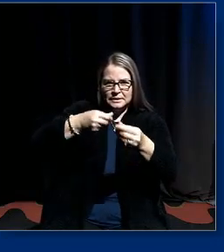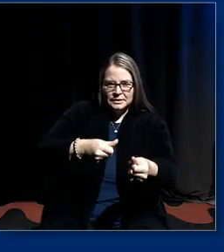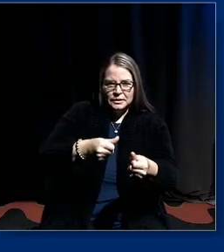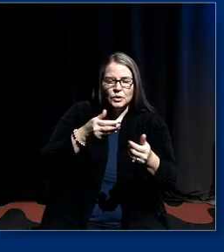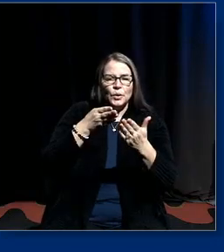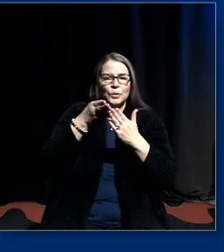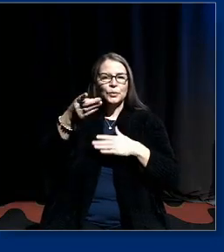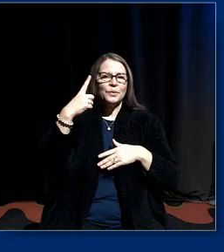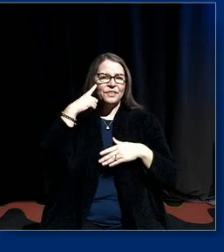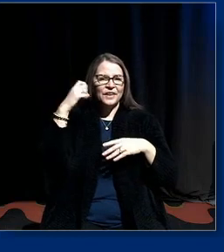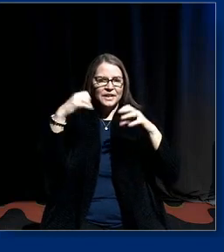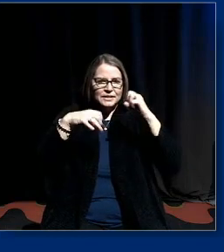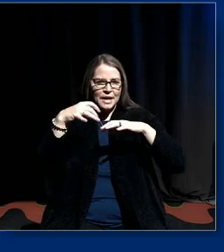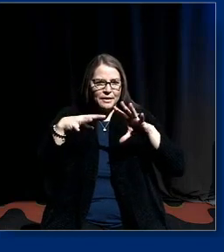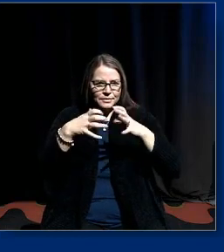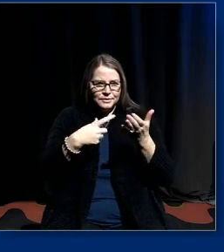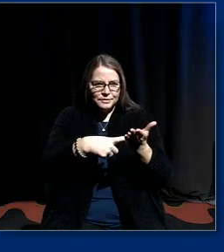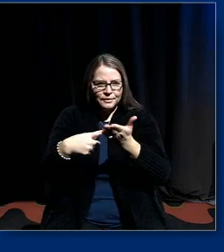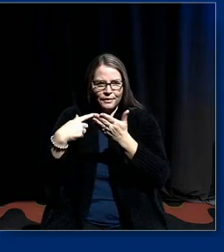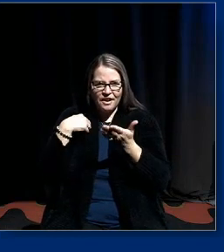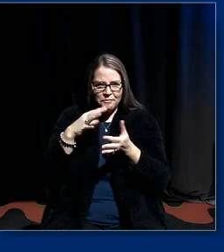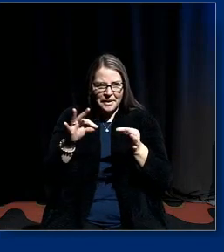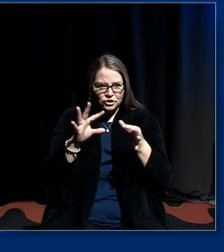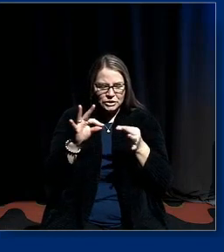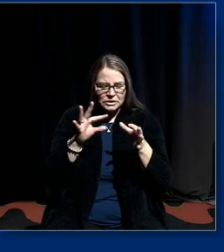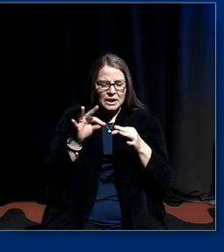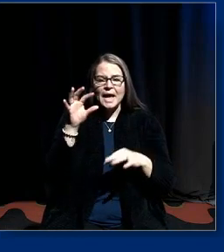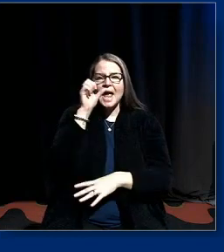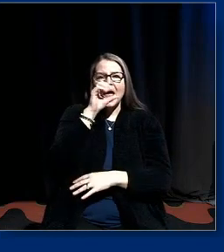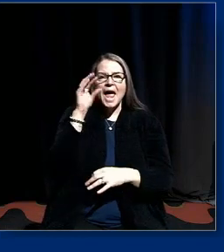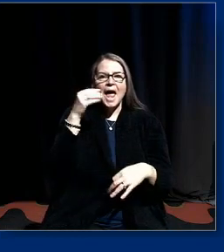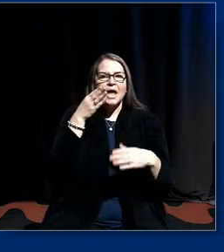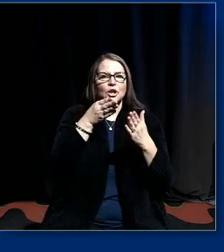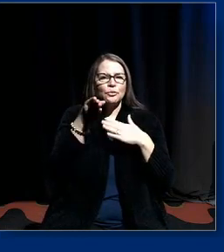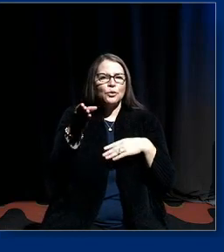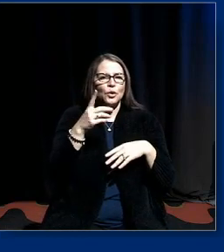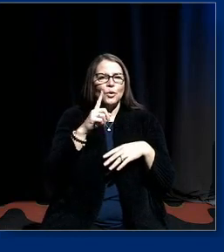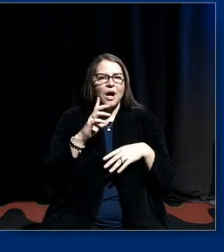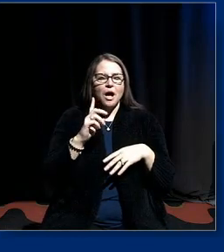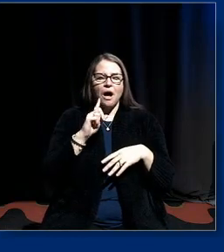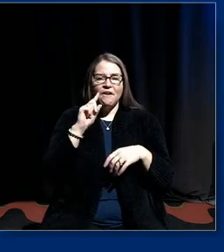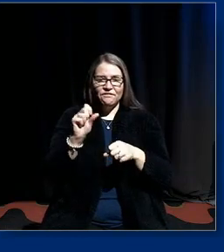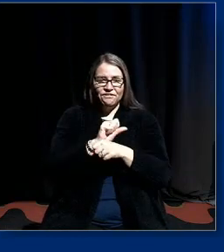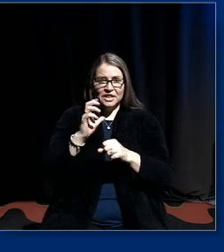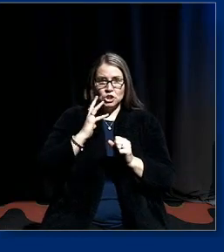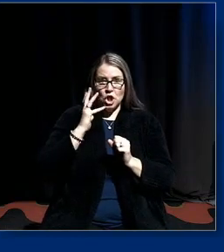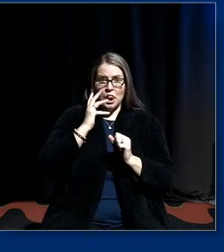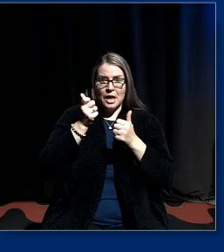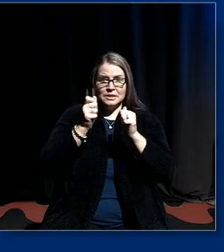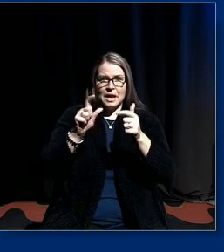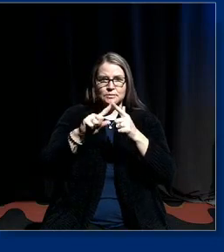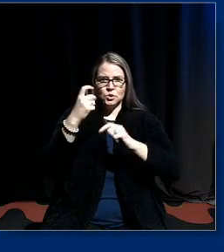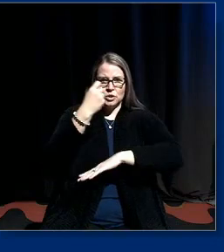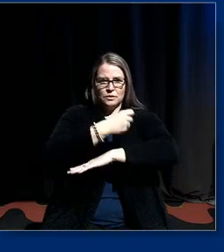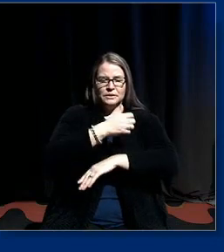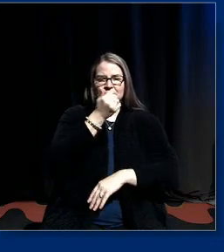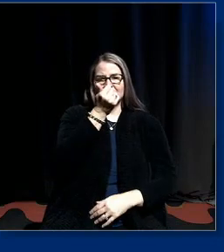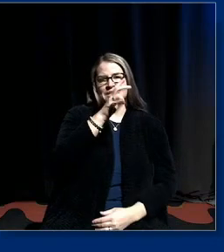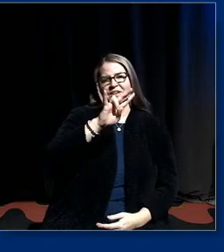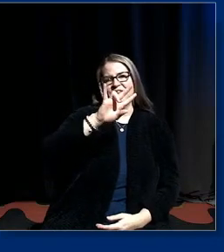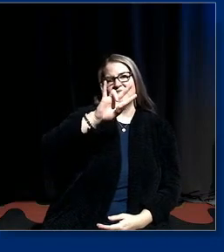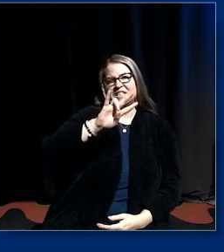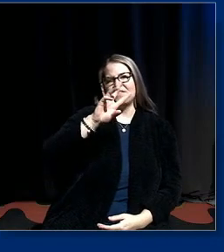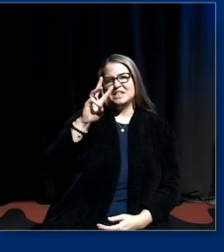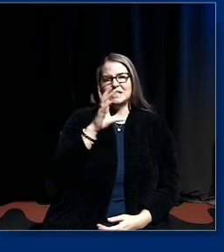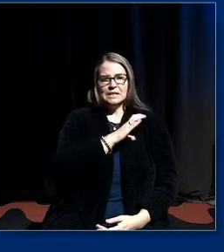that i've mentioned but also um through um through official attempts to shut you down so um you had the 1776 commission